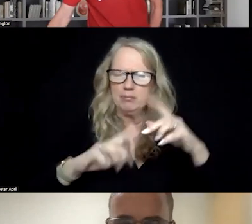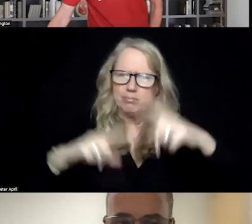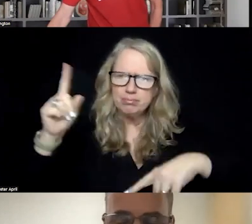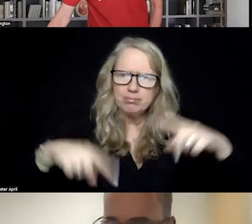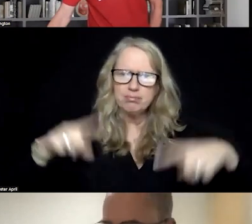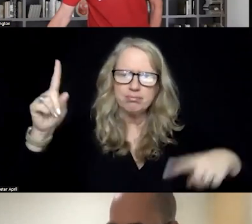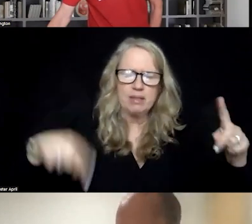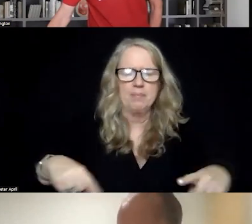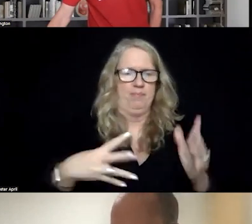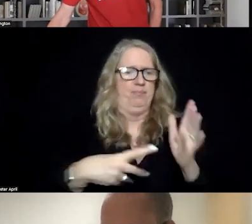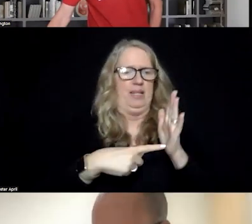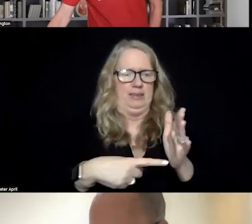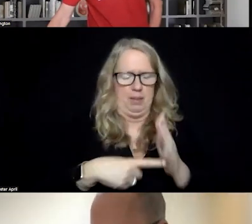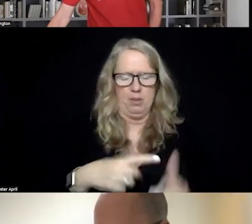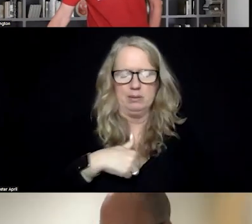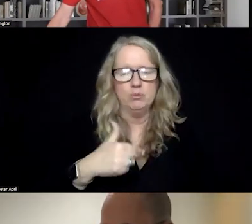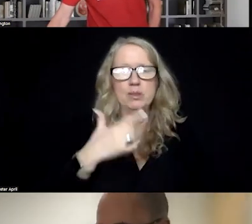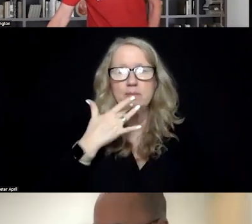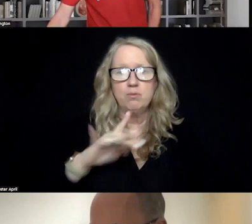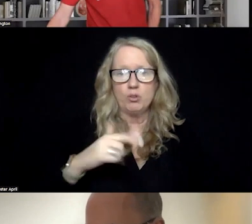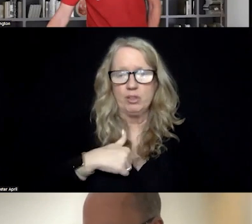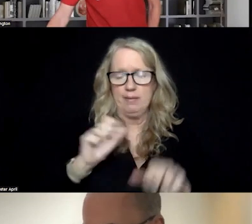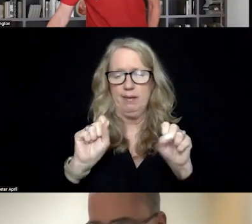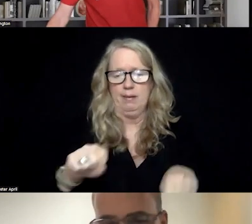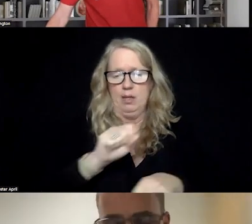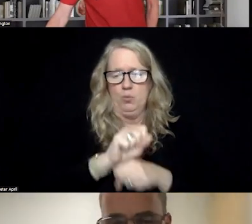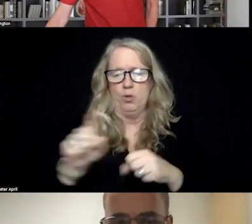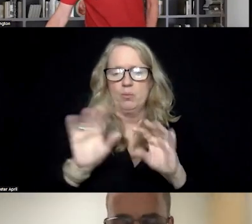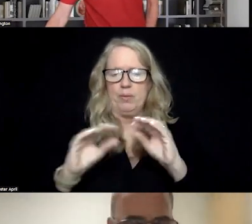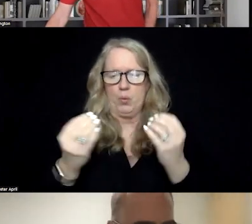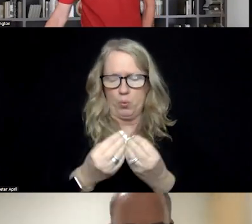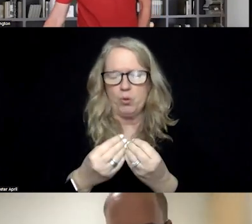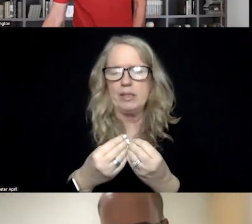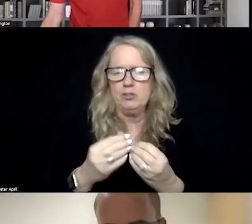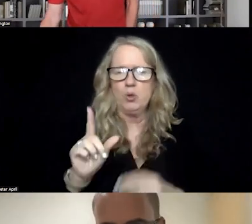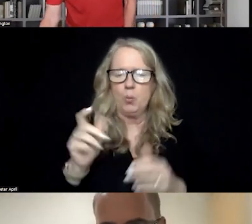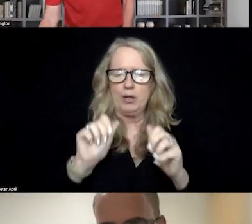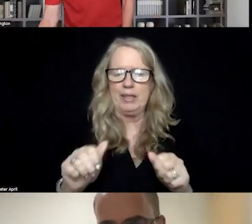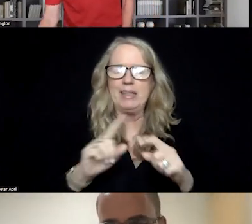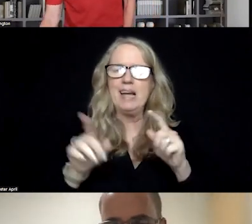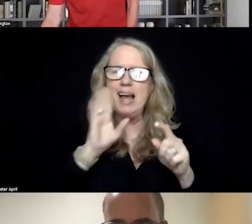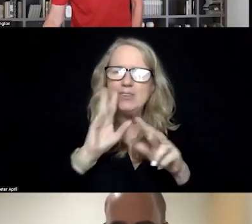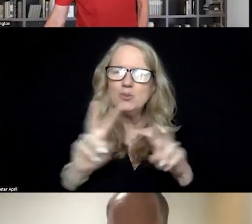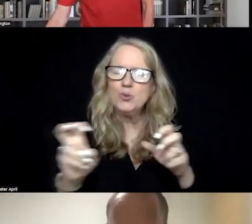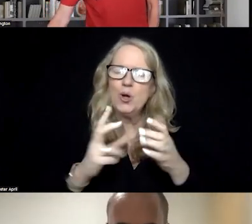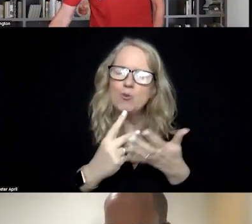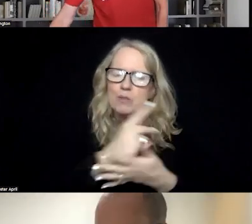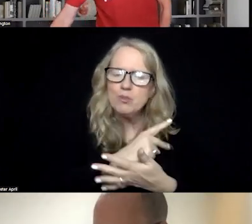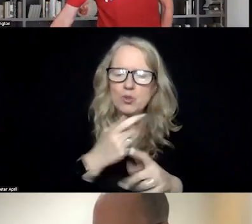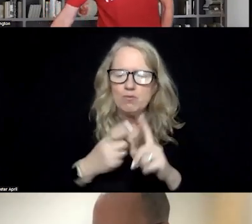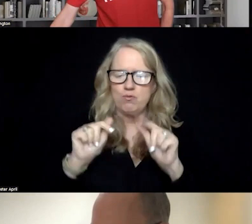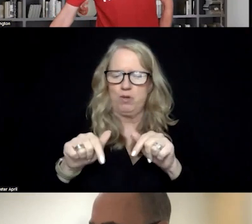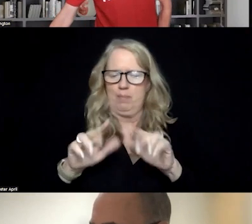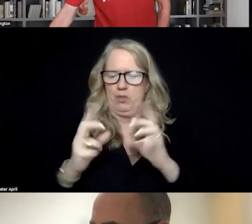an example is that I've been fortunate to be able to work with, uh, an organization degree, do a sample review of cases from a department, a